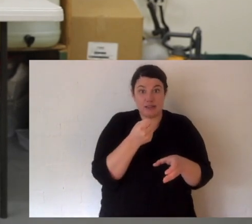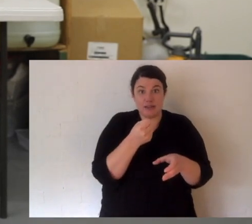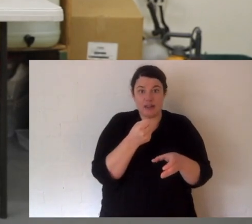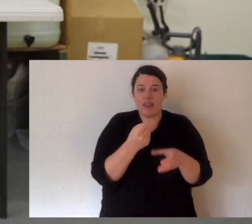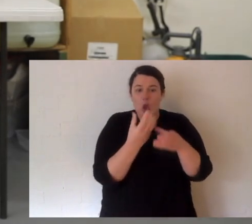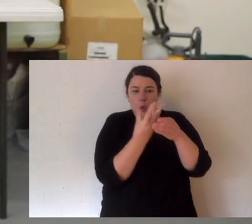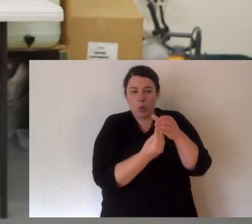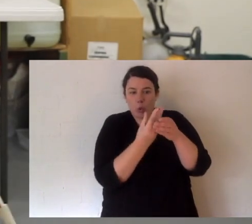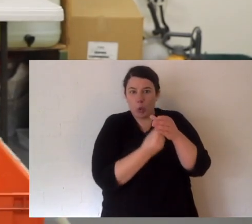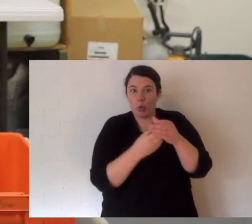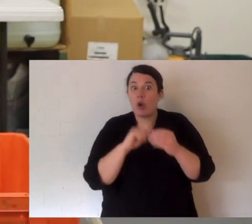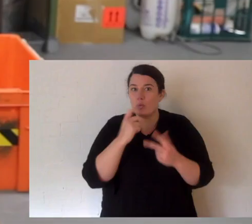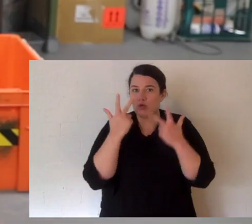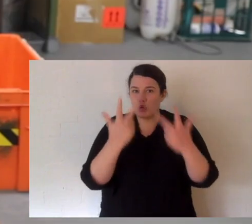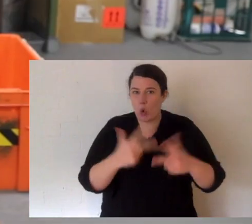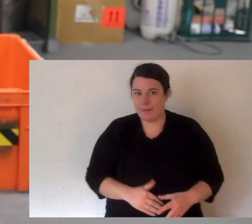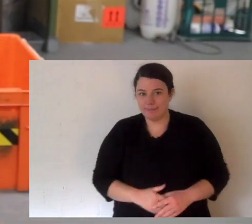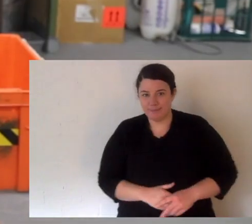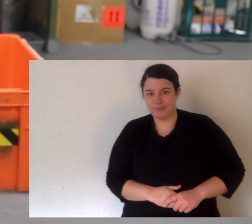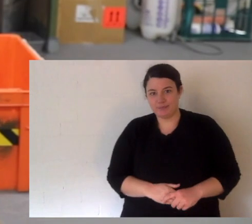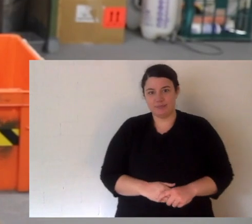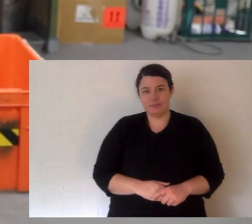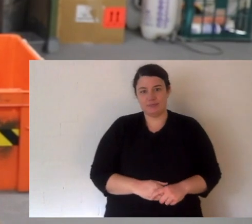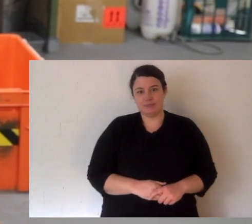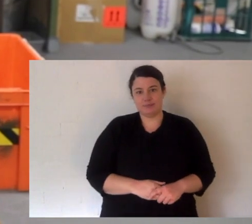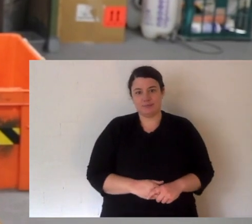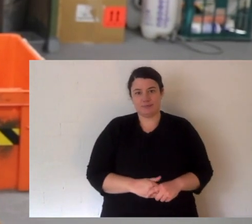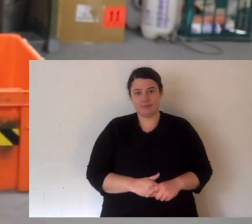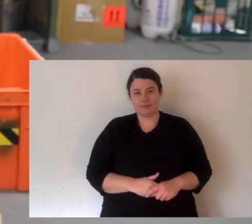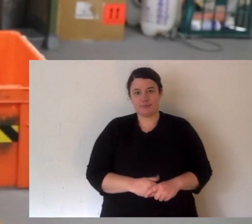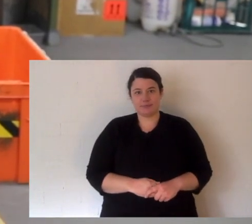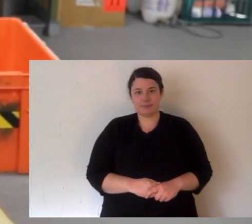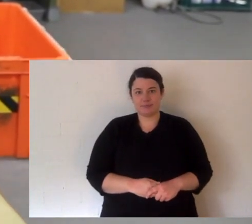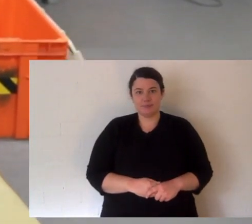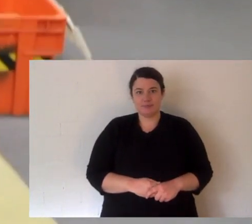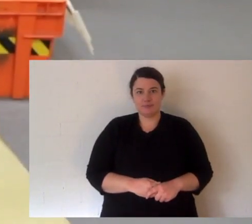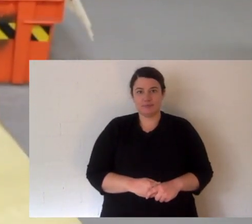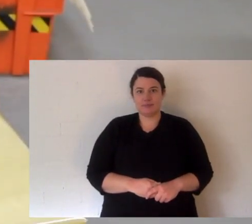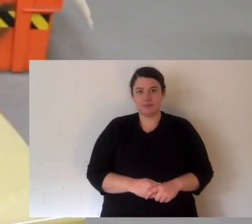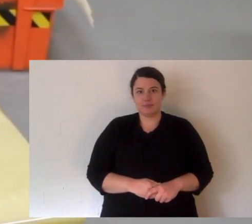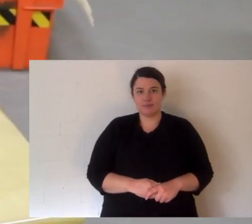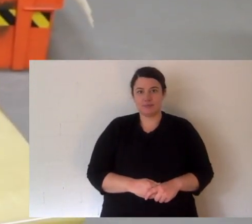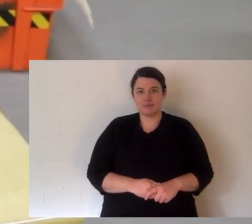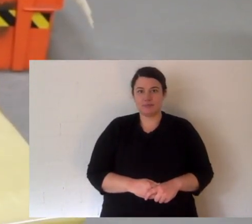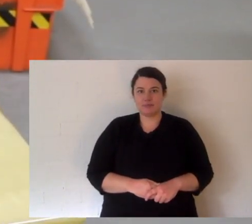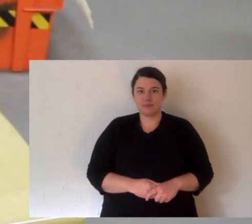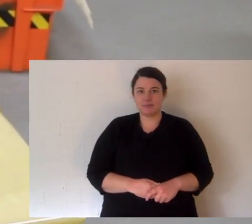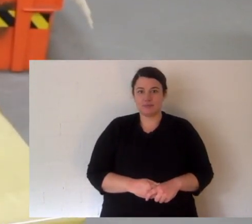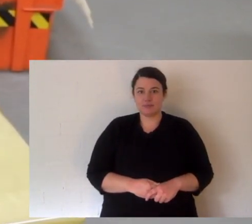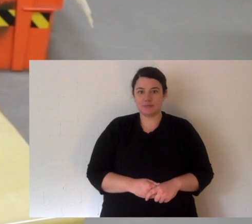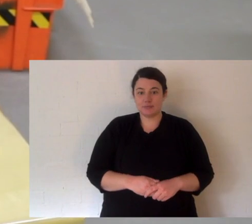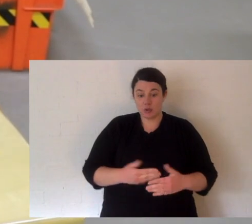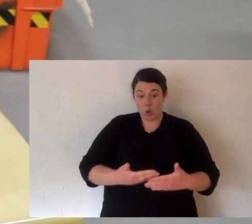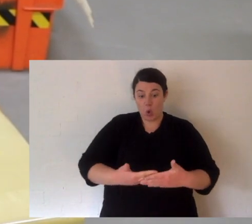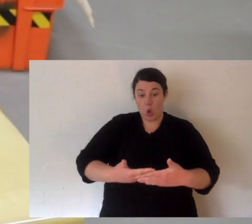Okay out comes the snake. You need to put it down on here. And I use this. It's like a potato masher. And